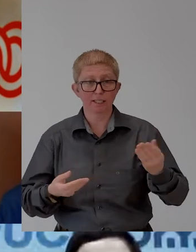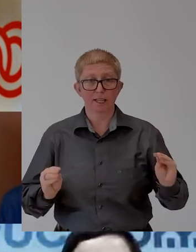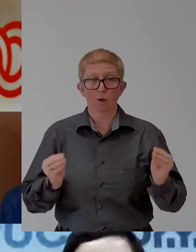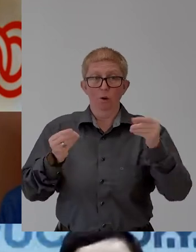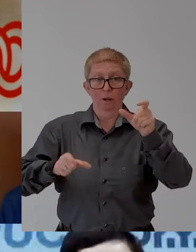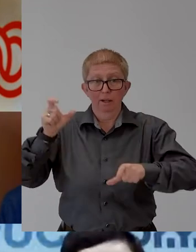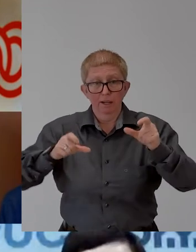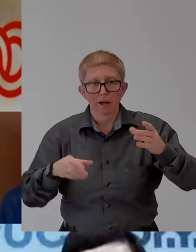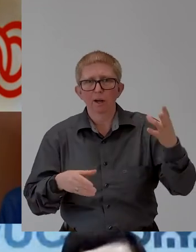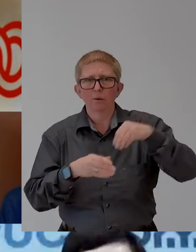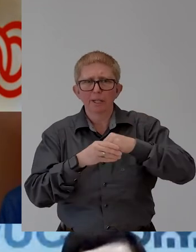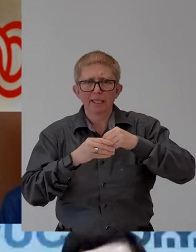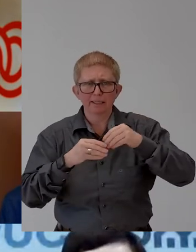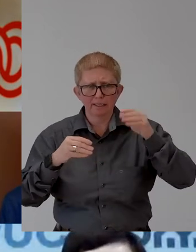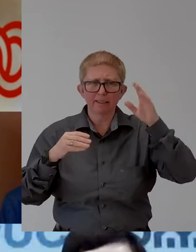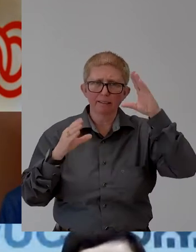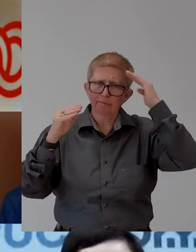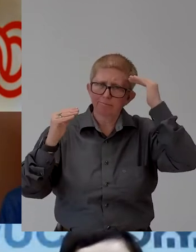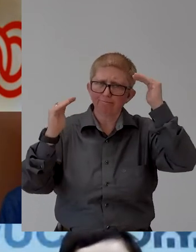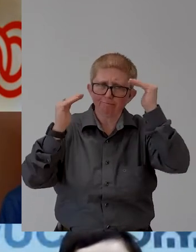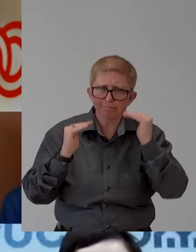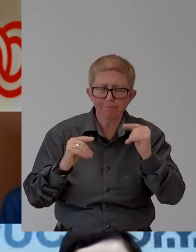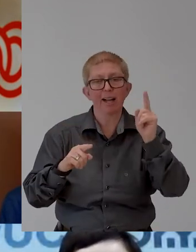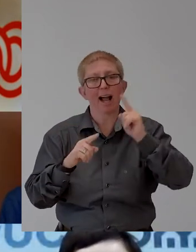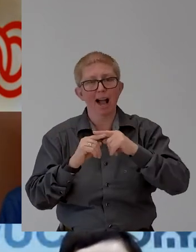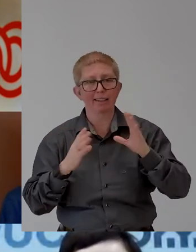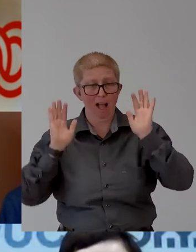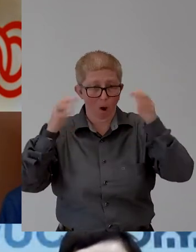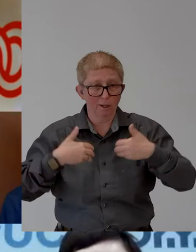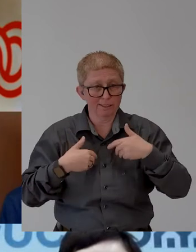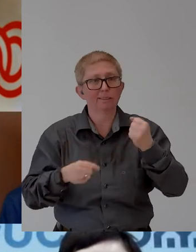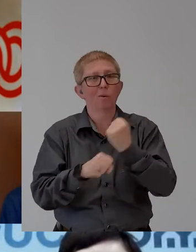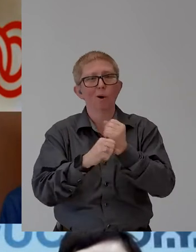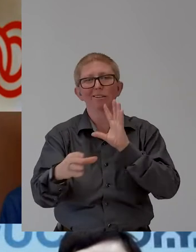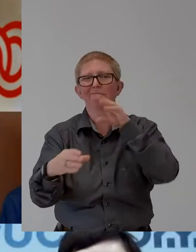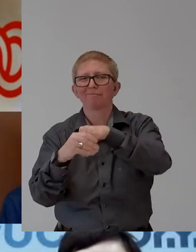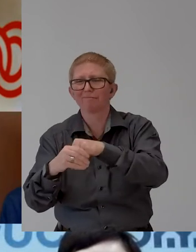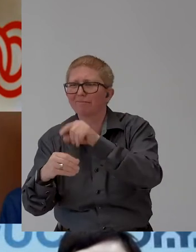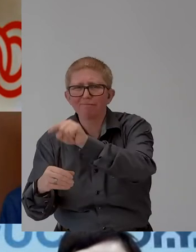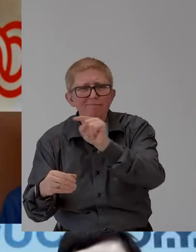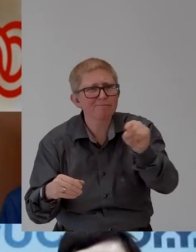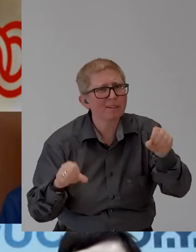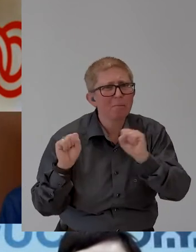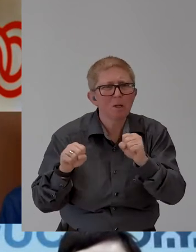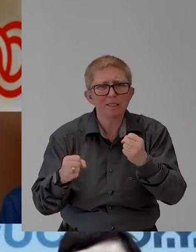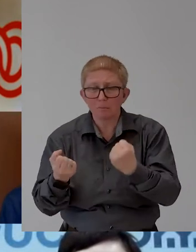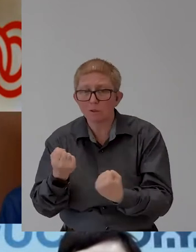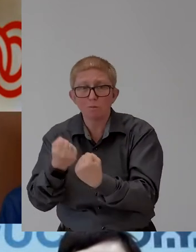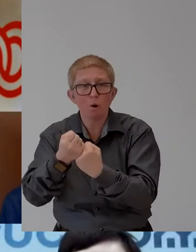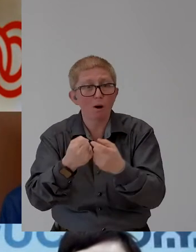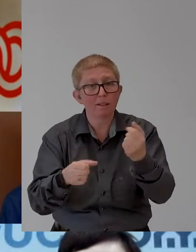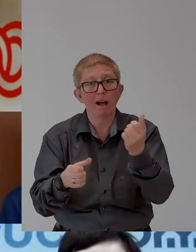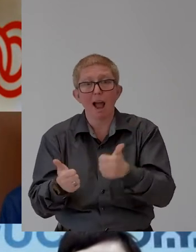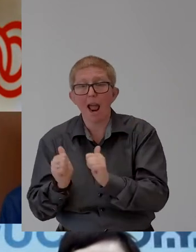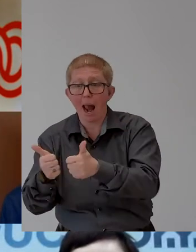closer to the labor market. This program assists job seekers at key transition points between education, training and